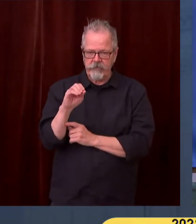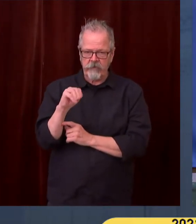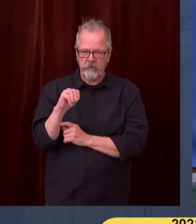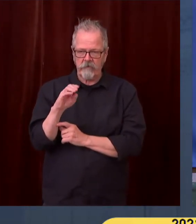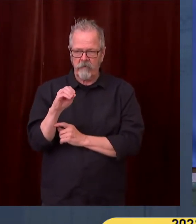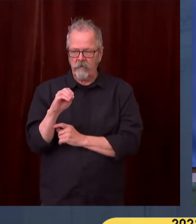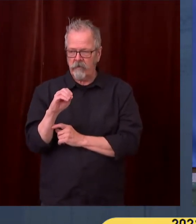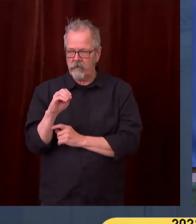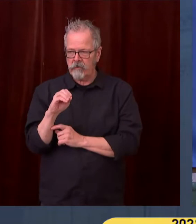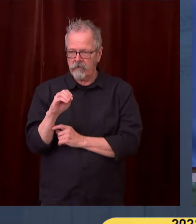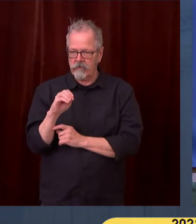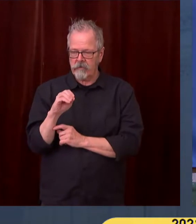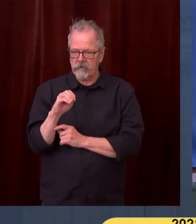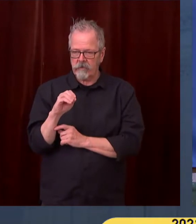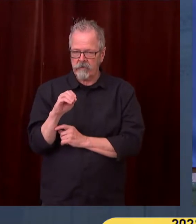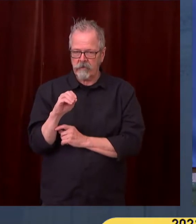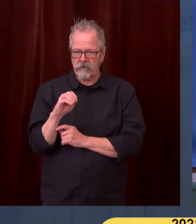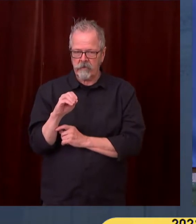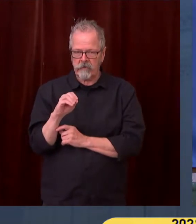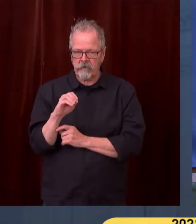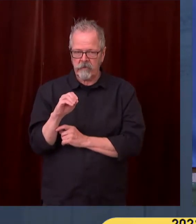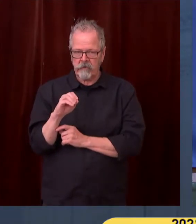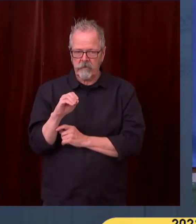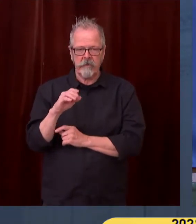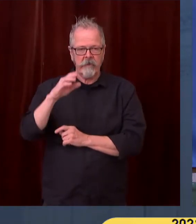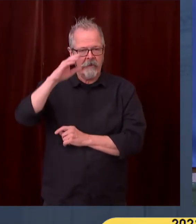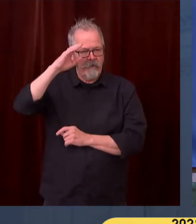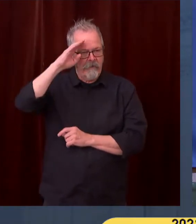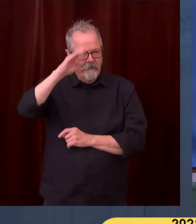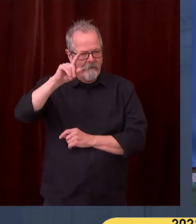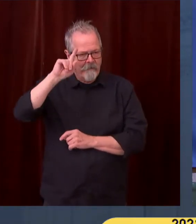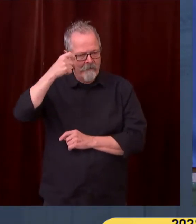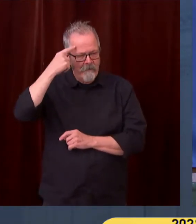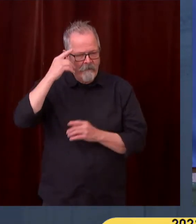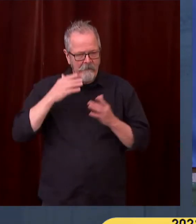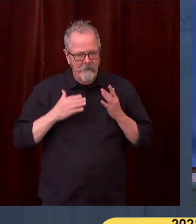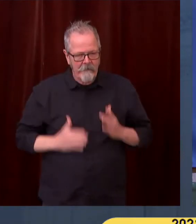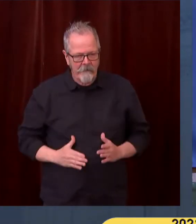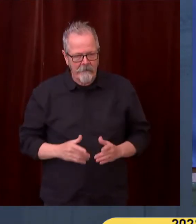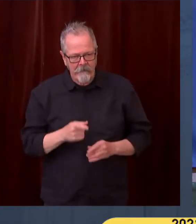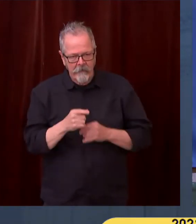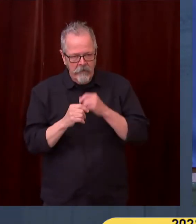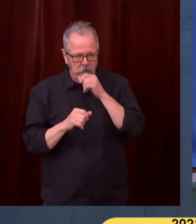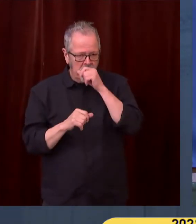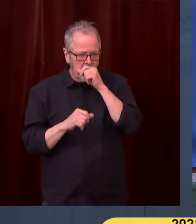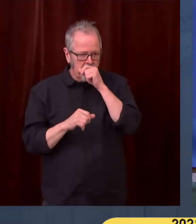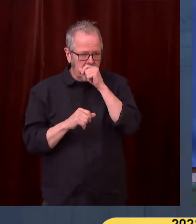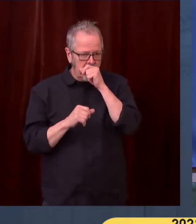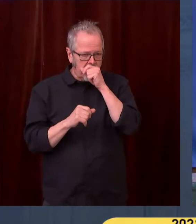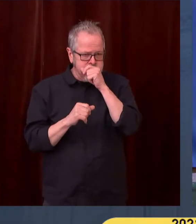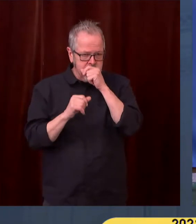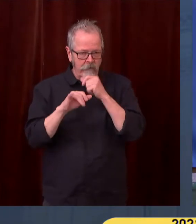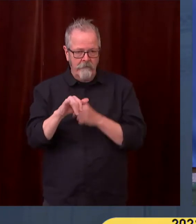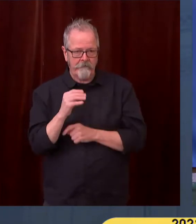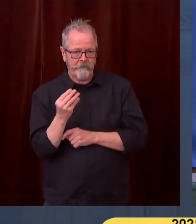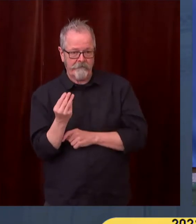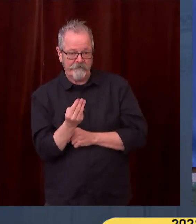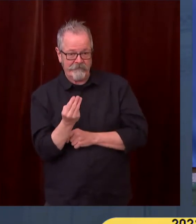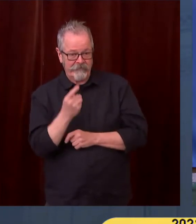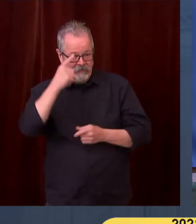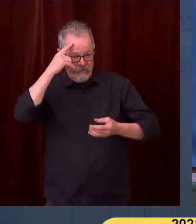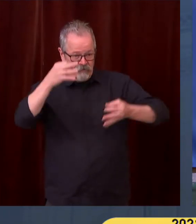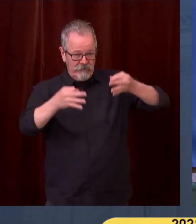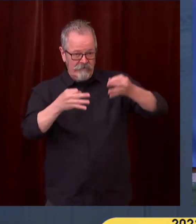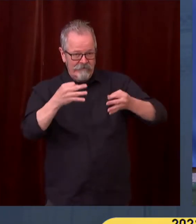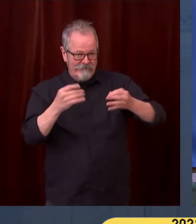Yeah, Governor, I'm just checking on the judgment day coming up on Monday. Regarding the metrics for counties to remain in Phase 3, are